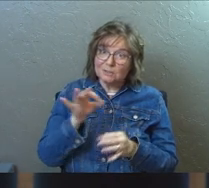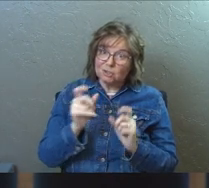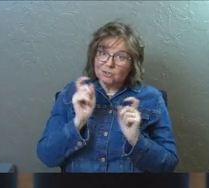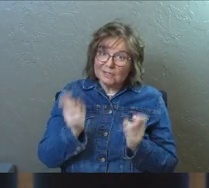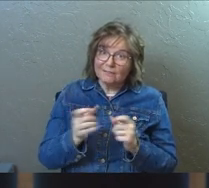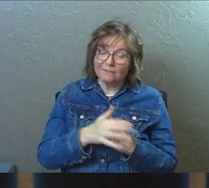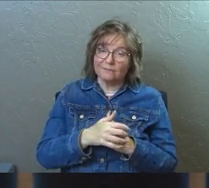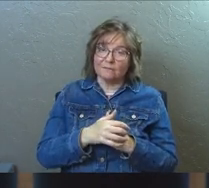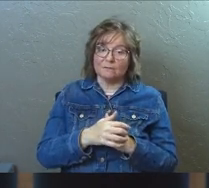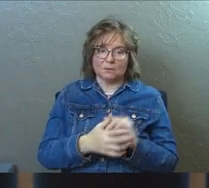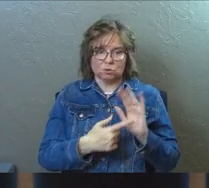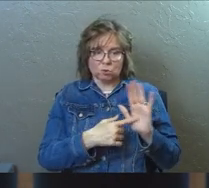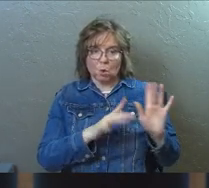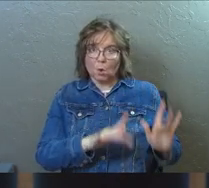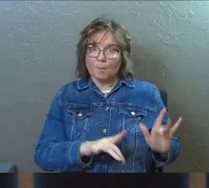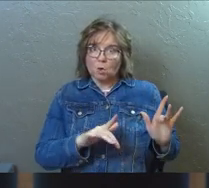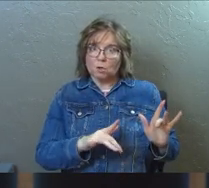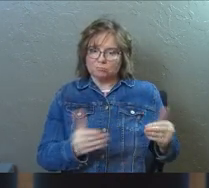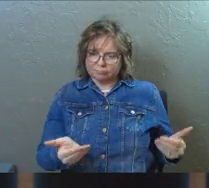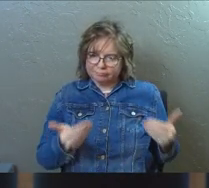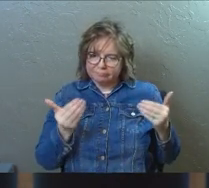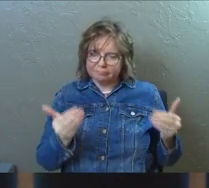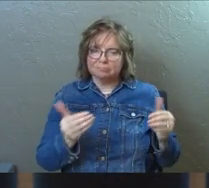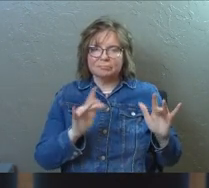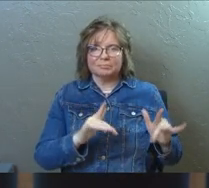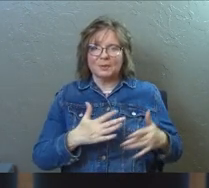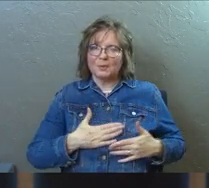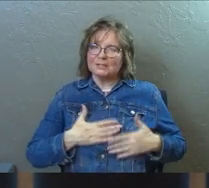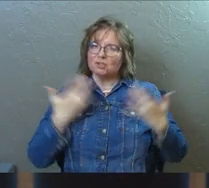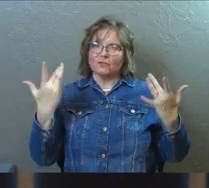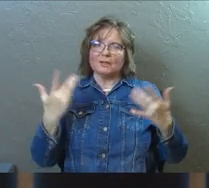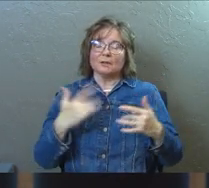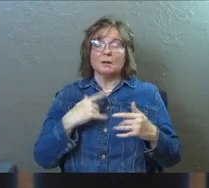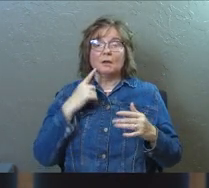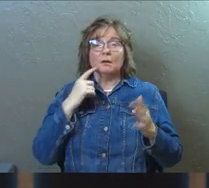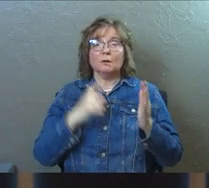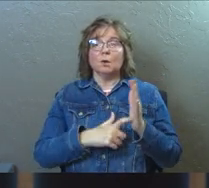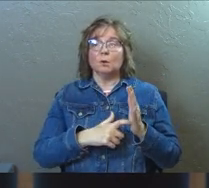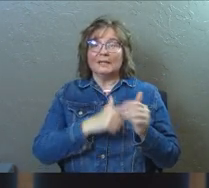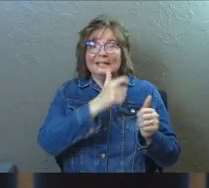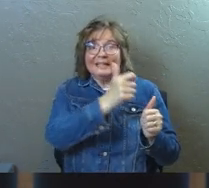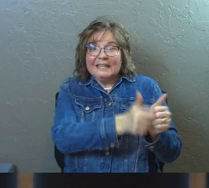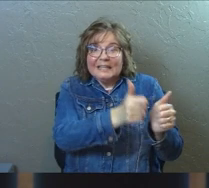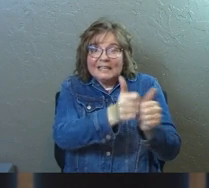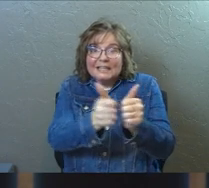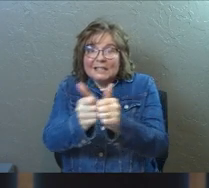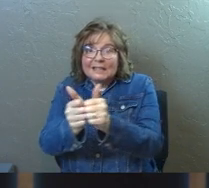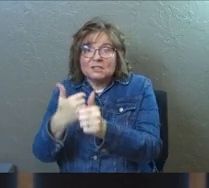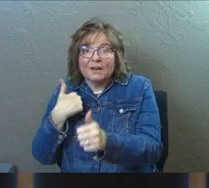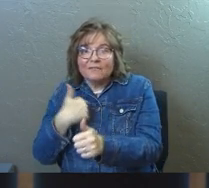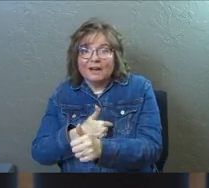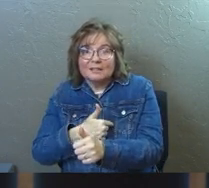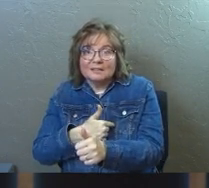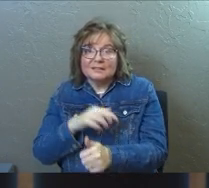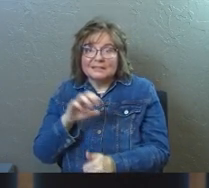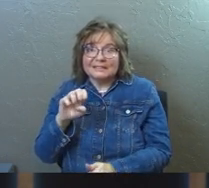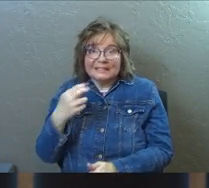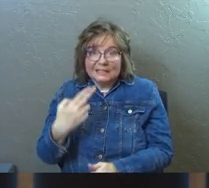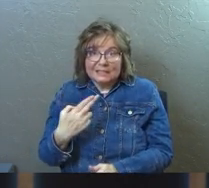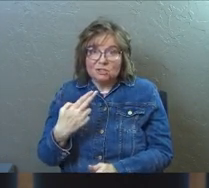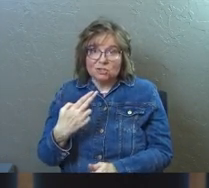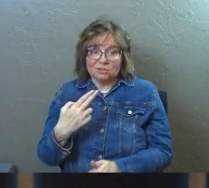If it is to show mercy, do it cheerfully. The first thing I really want you to notice there, it's each of us, say each of us, each